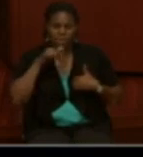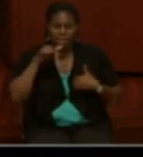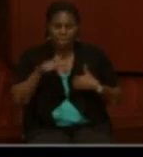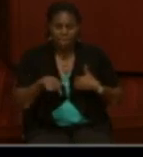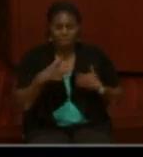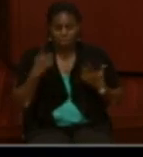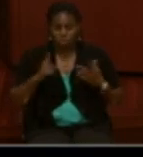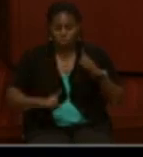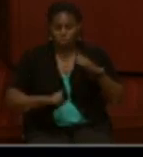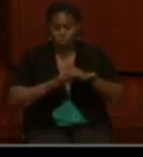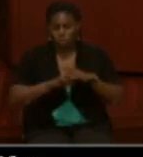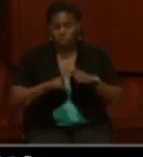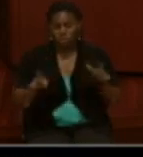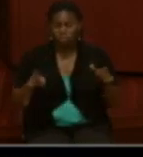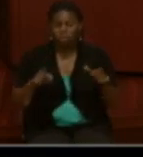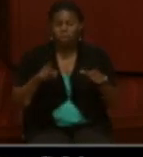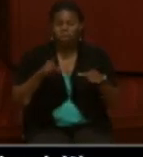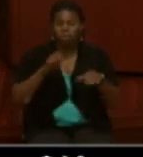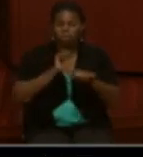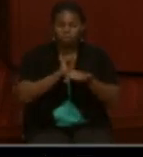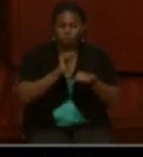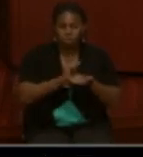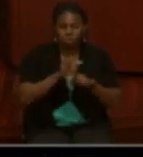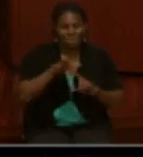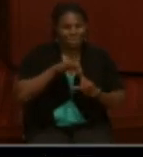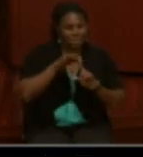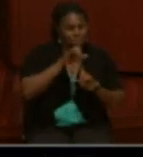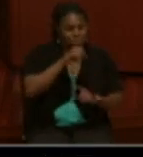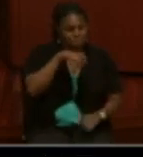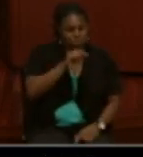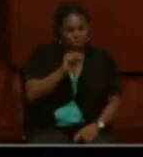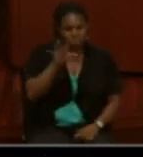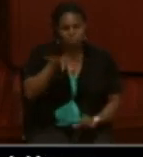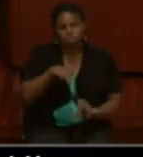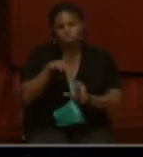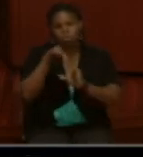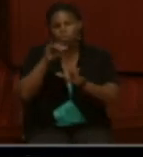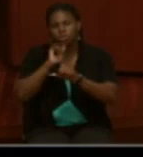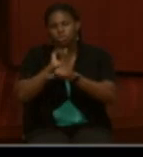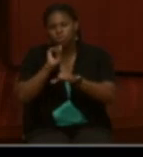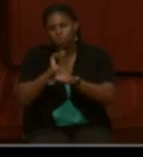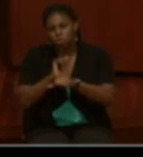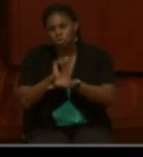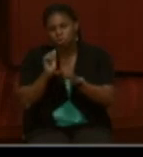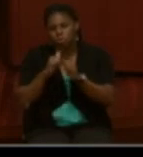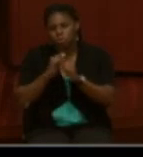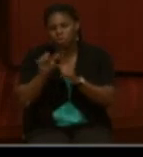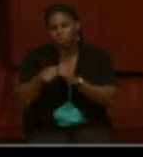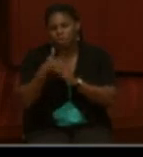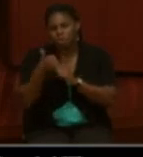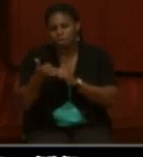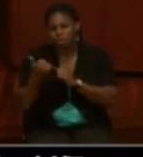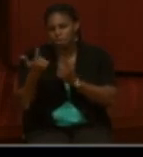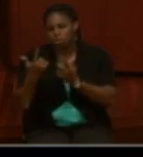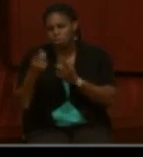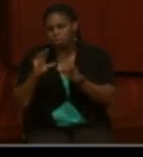duty except September through October 1865. He was on special duty or assignment with another command.